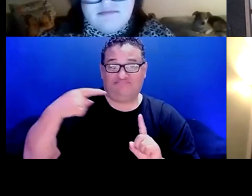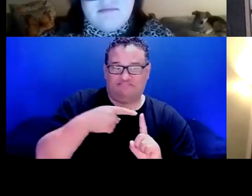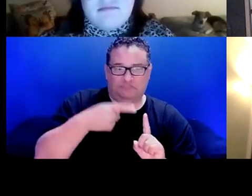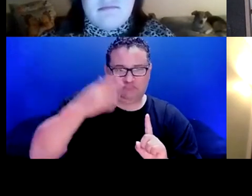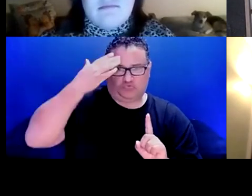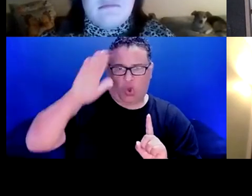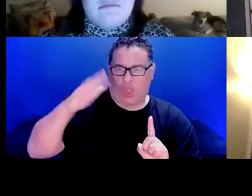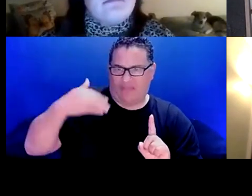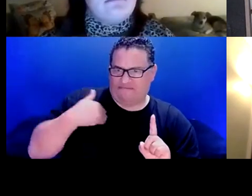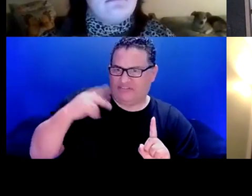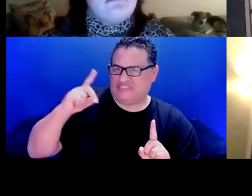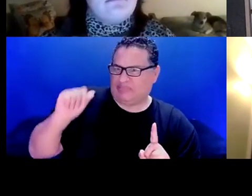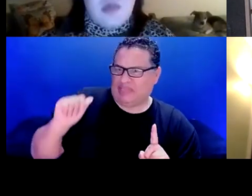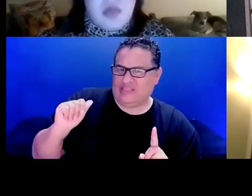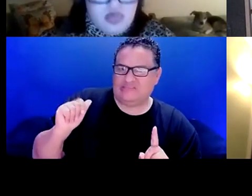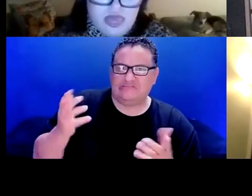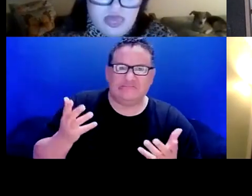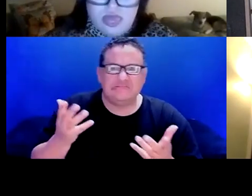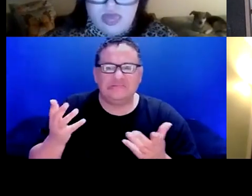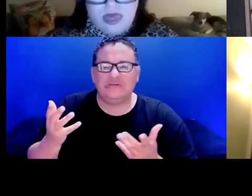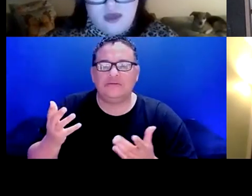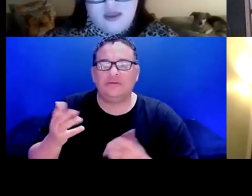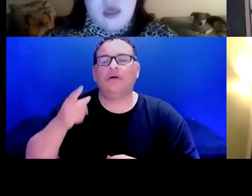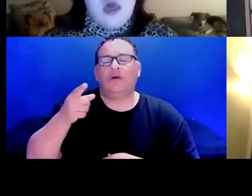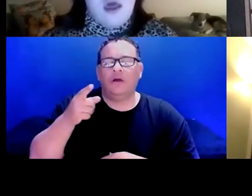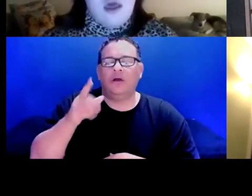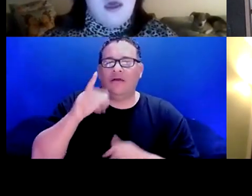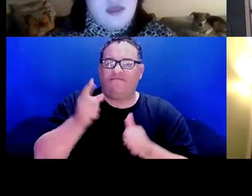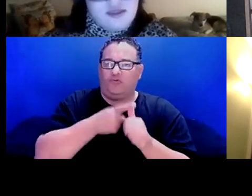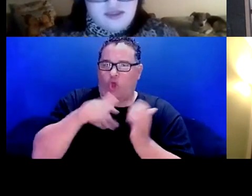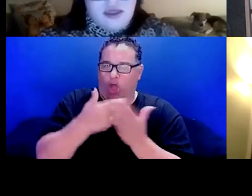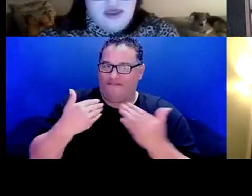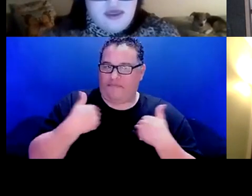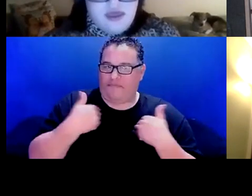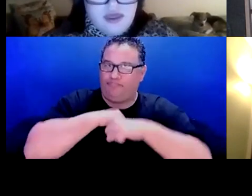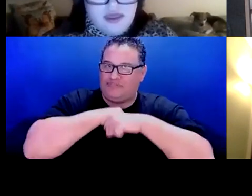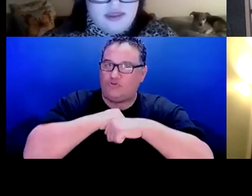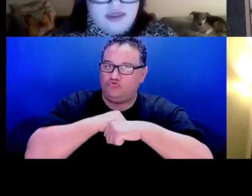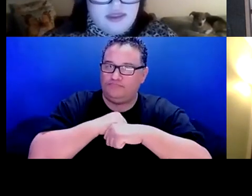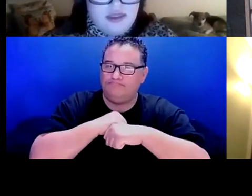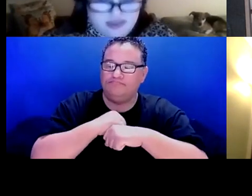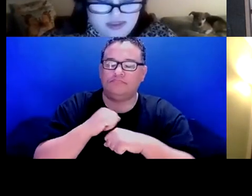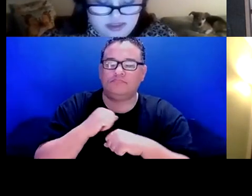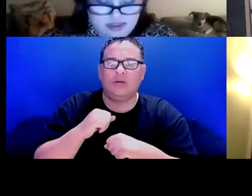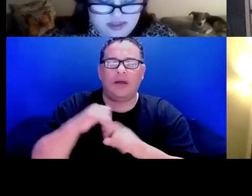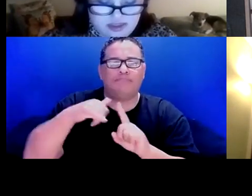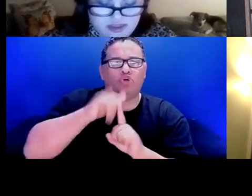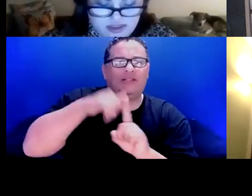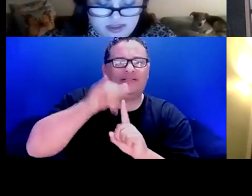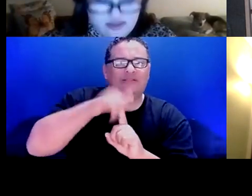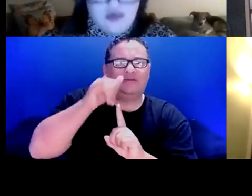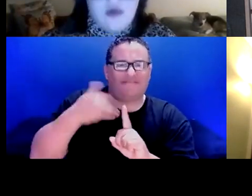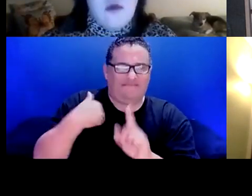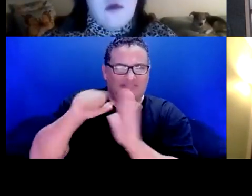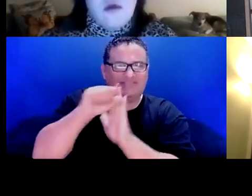I mean, it has, well, first of all, there are some protections for bullying that aren't, you know, there's some state law, there's a